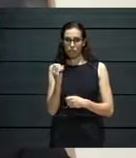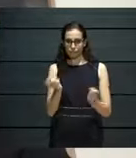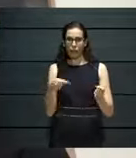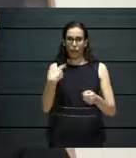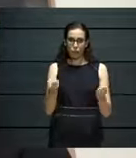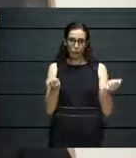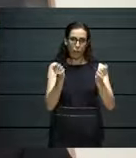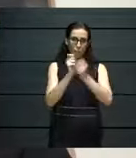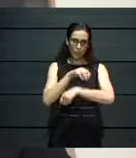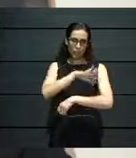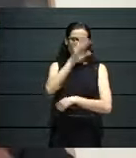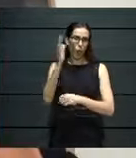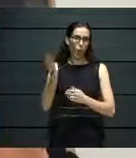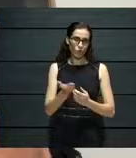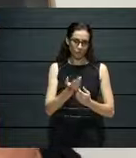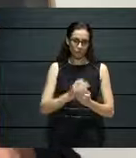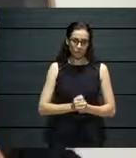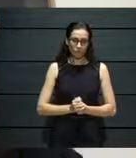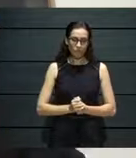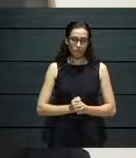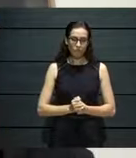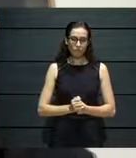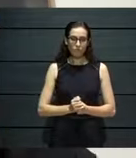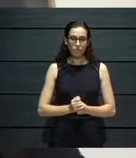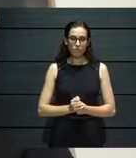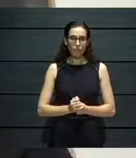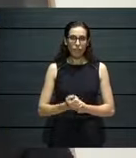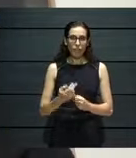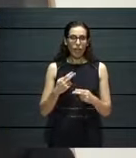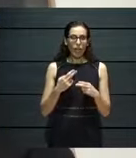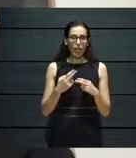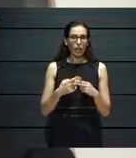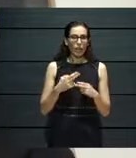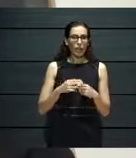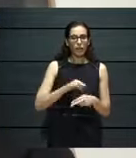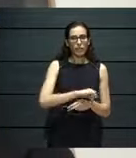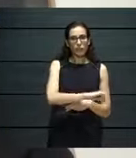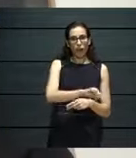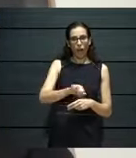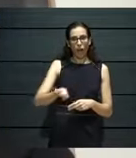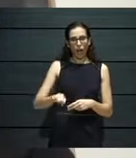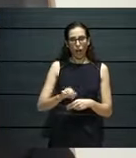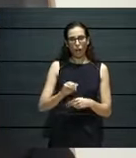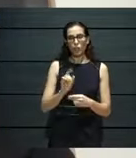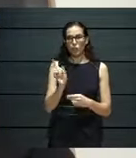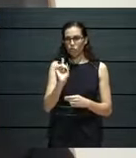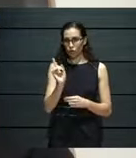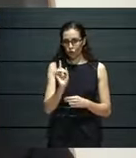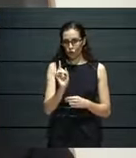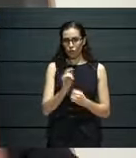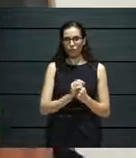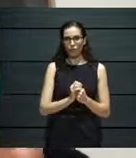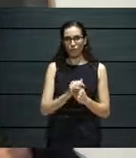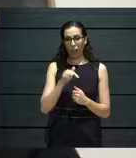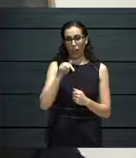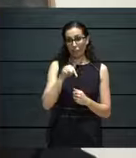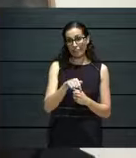what we did to respond to the